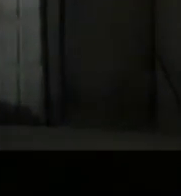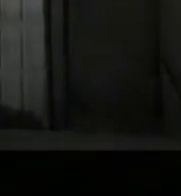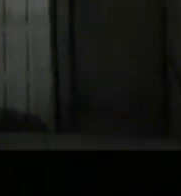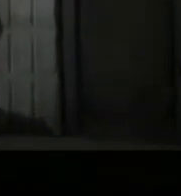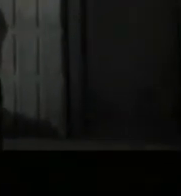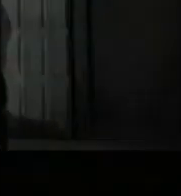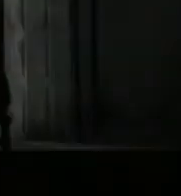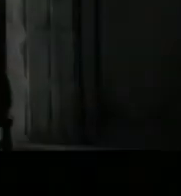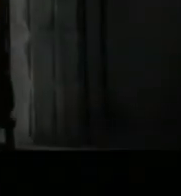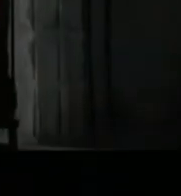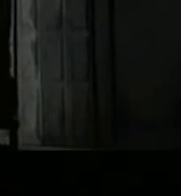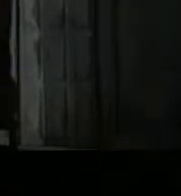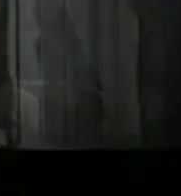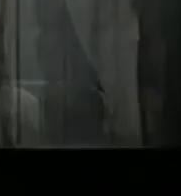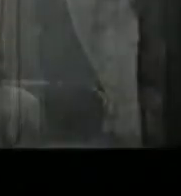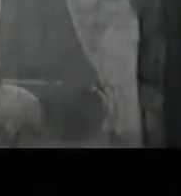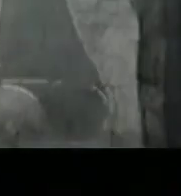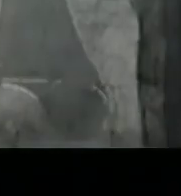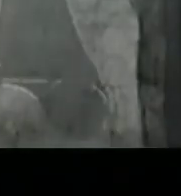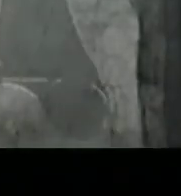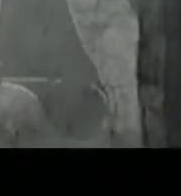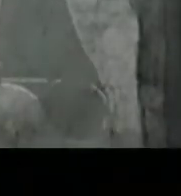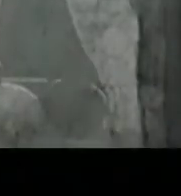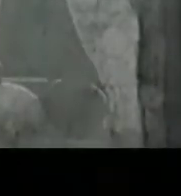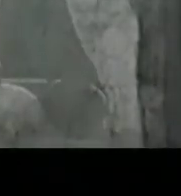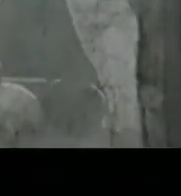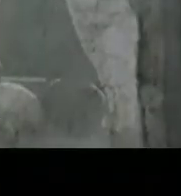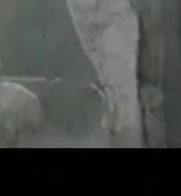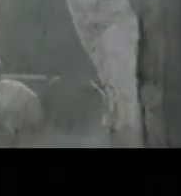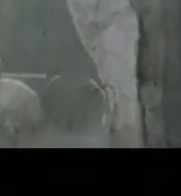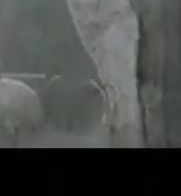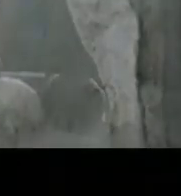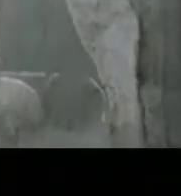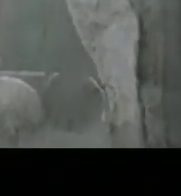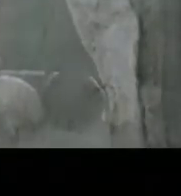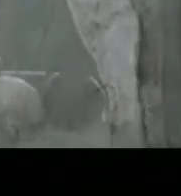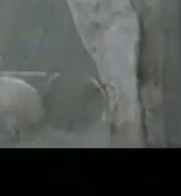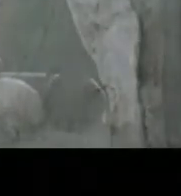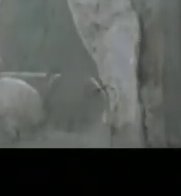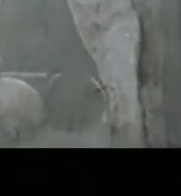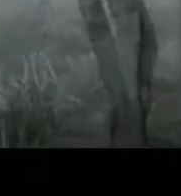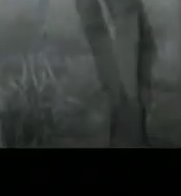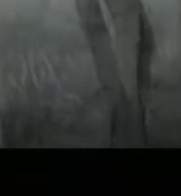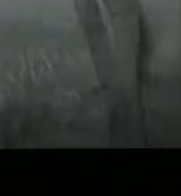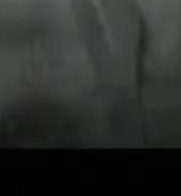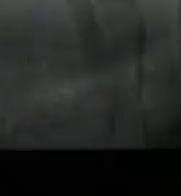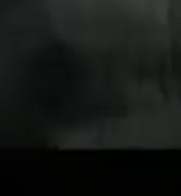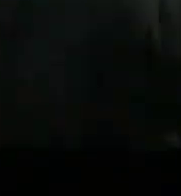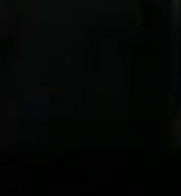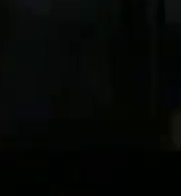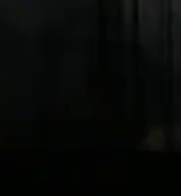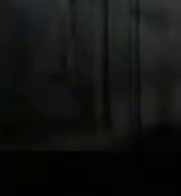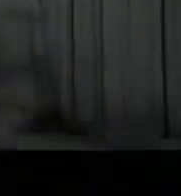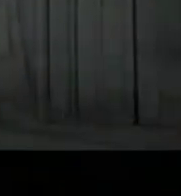Through all the nights I have lain alone In someone else's dream